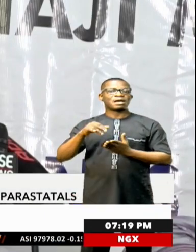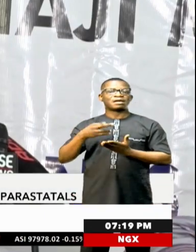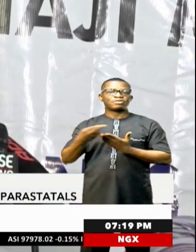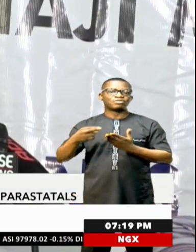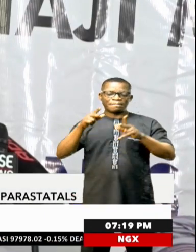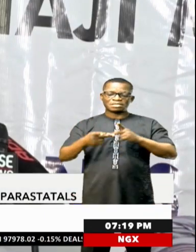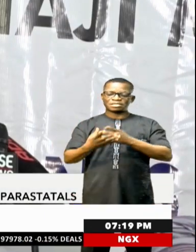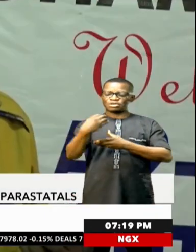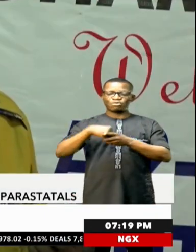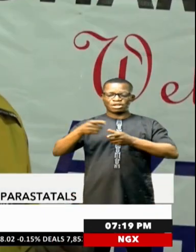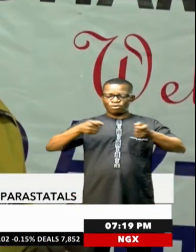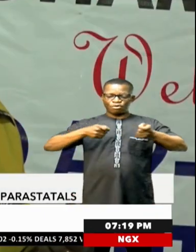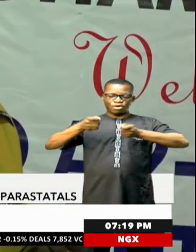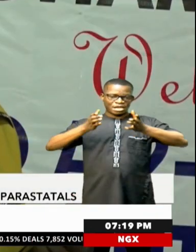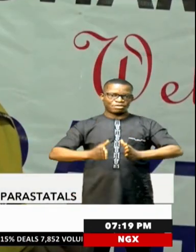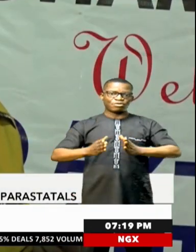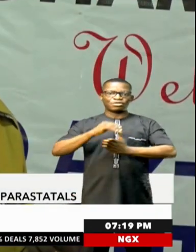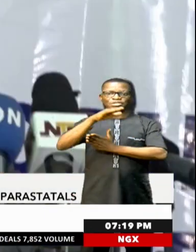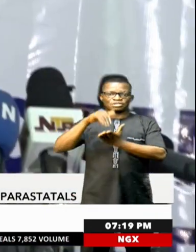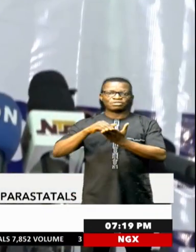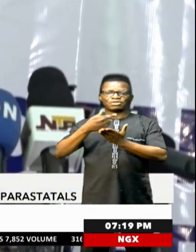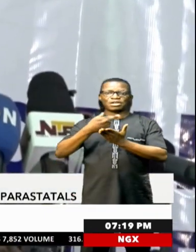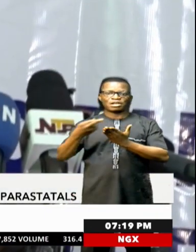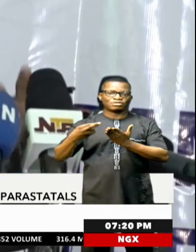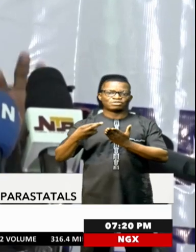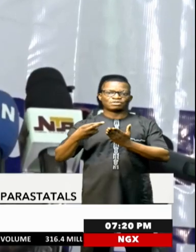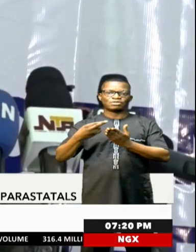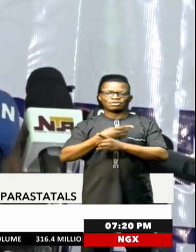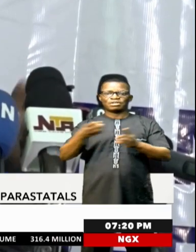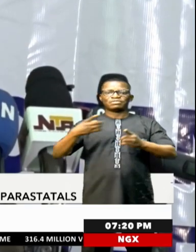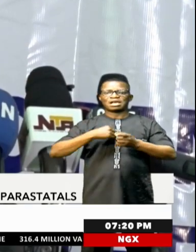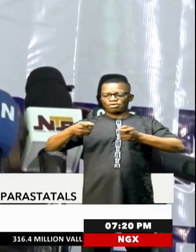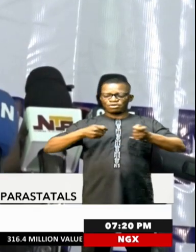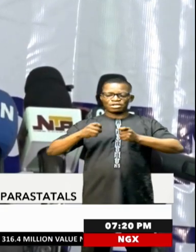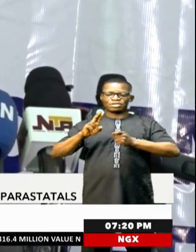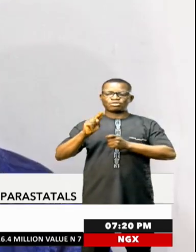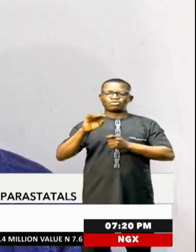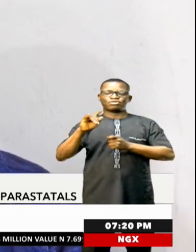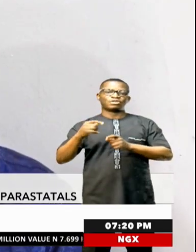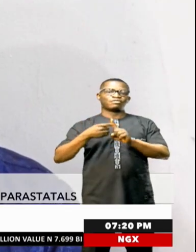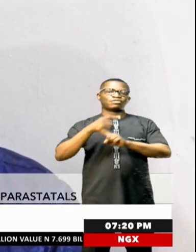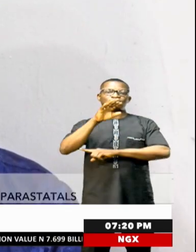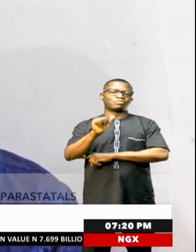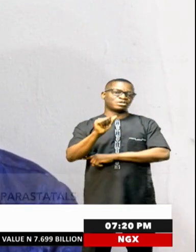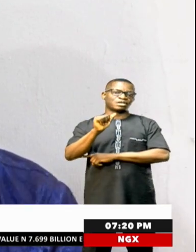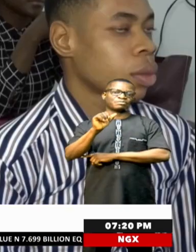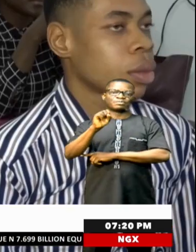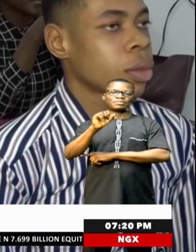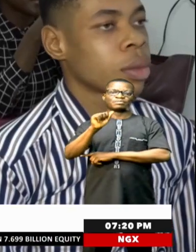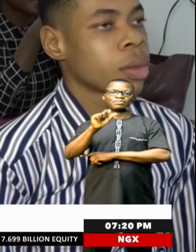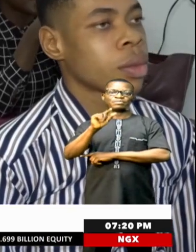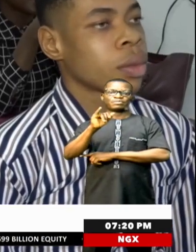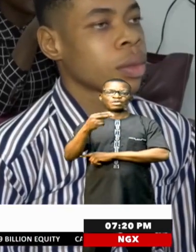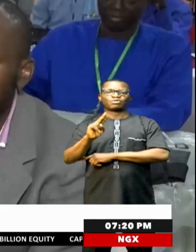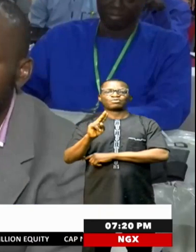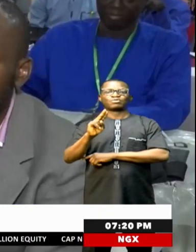including the Coordinator Central Resort Delivery and Coordinating Unit in Abu Uja, Saliu Gwanara,